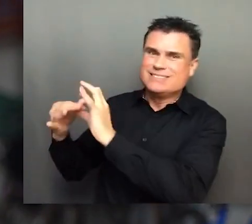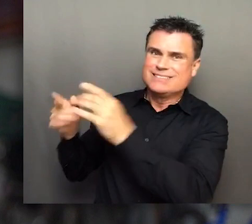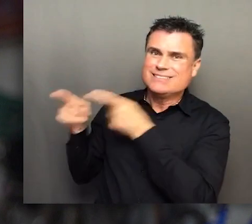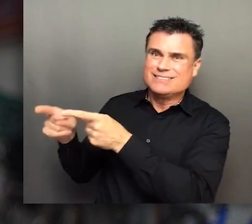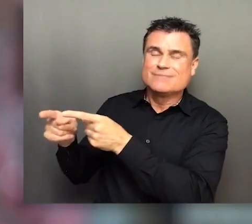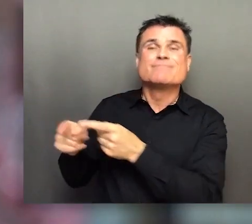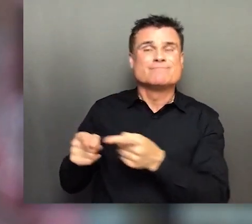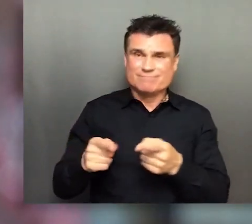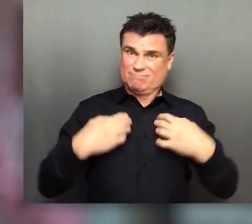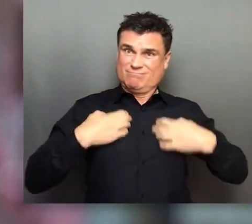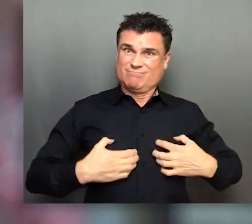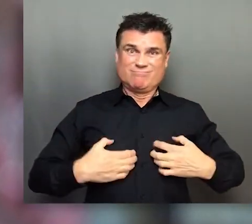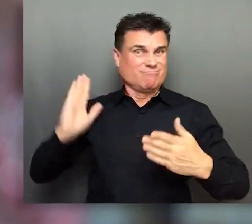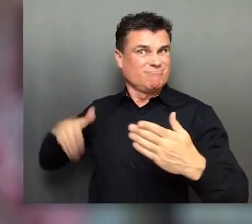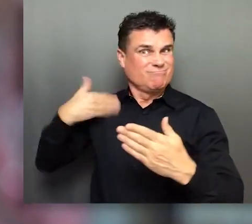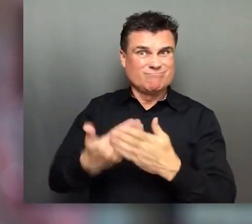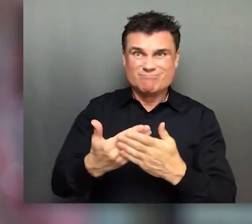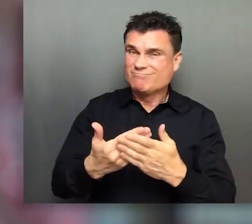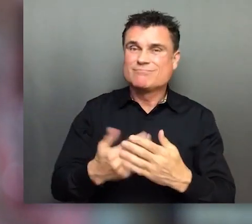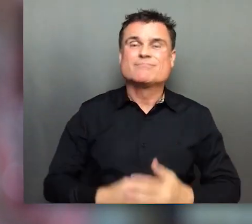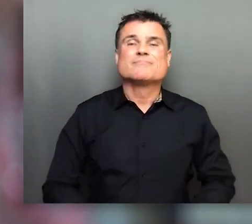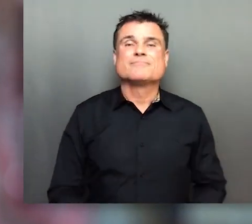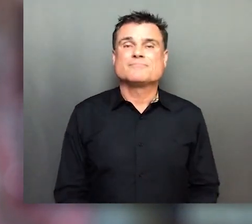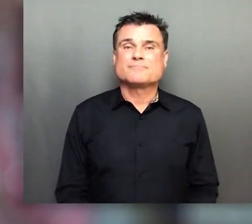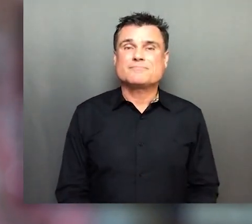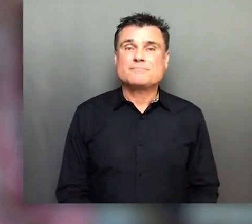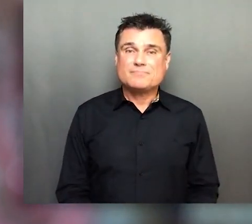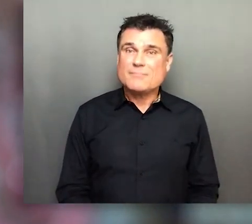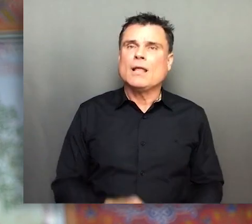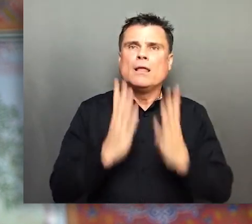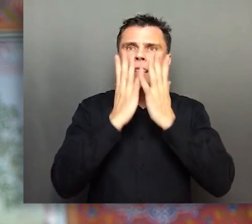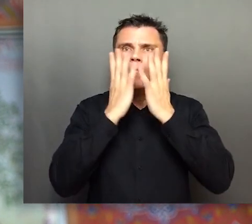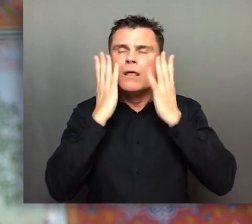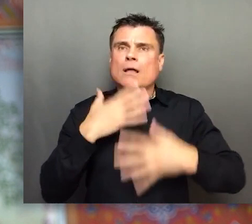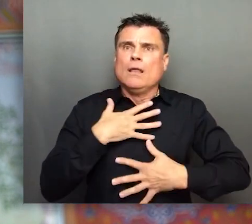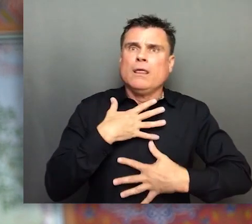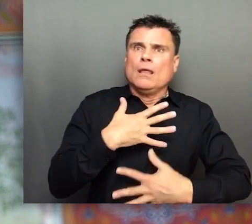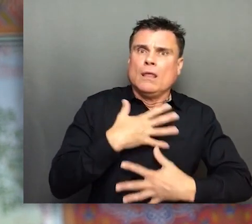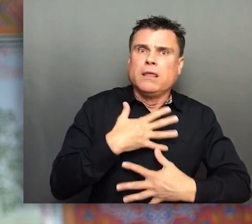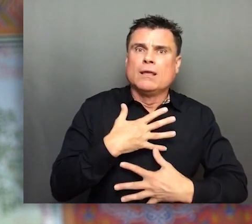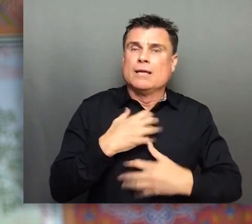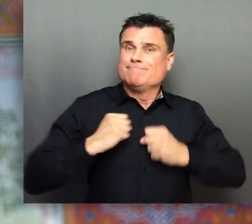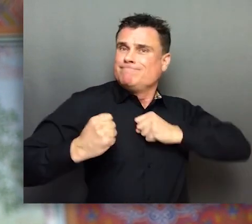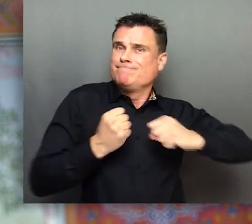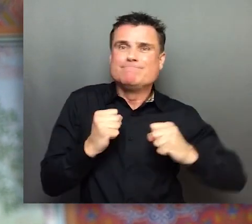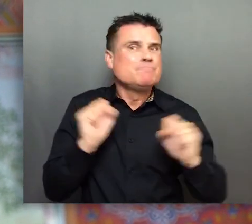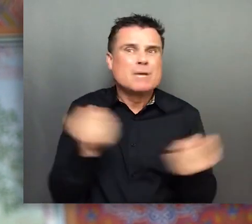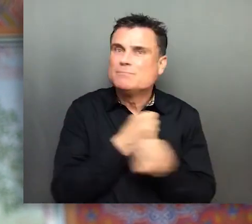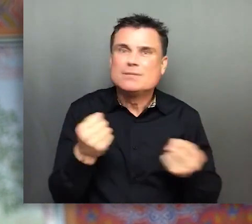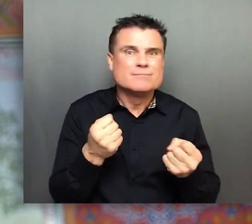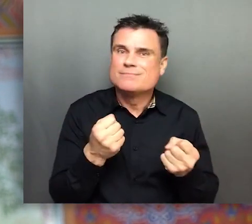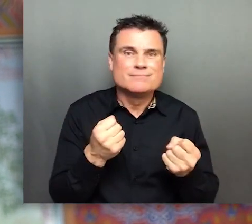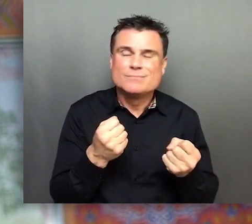depends on it. Dima has had bronchitis since birth. She experiences blueness in her face,